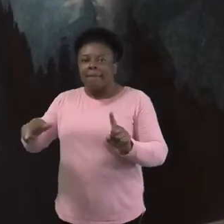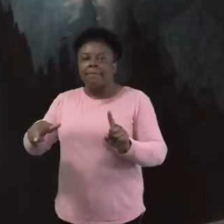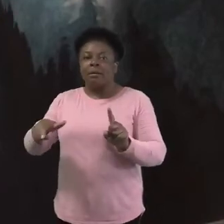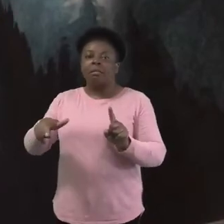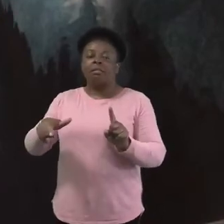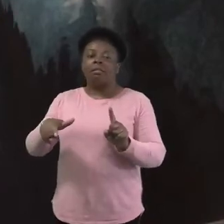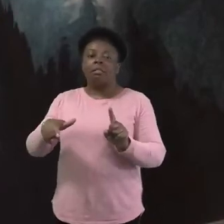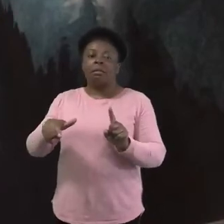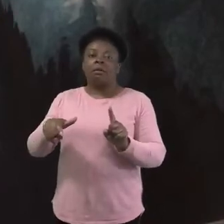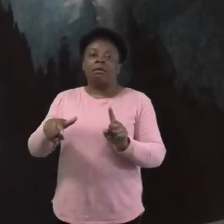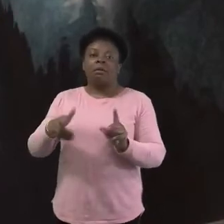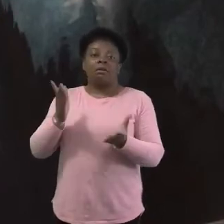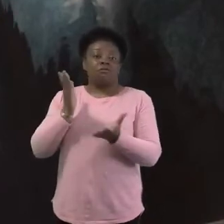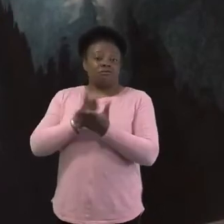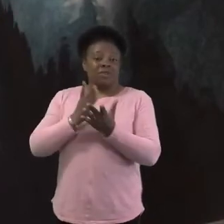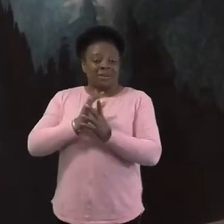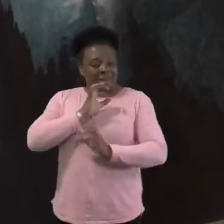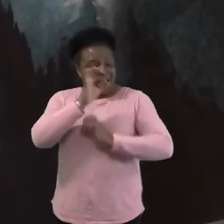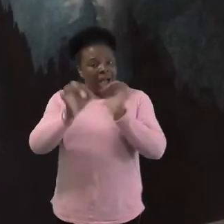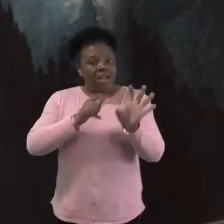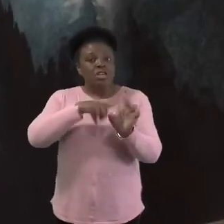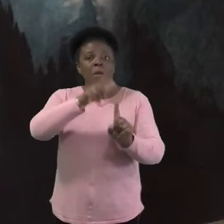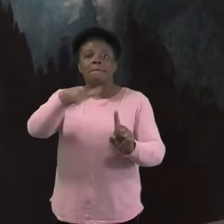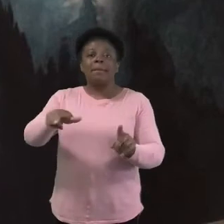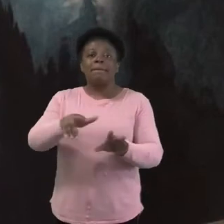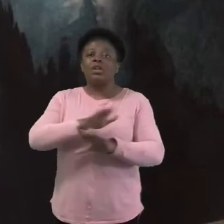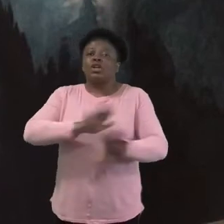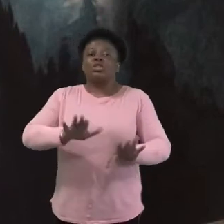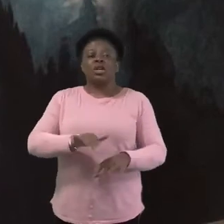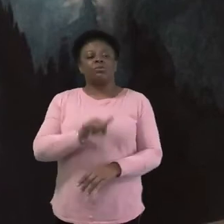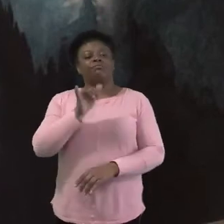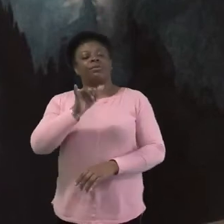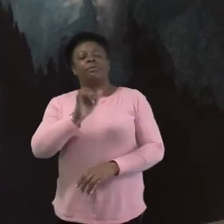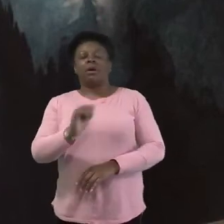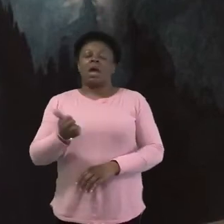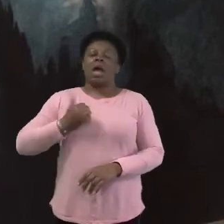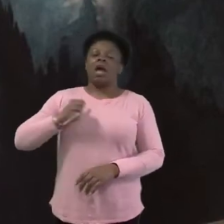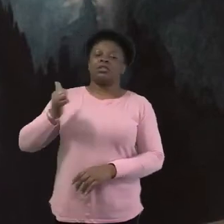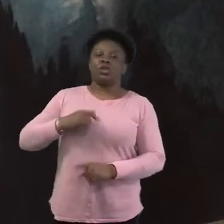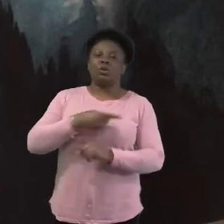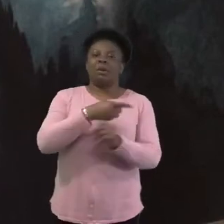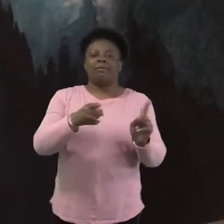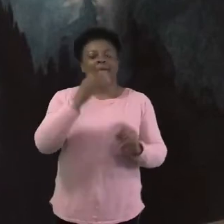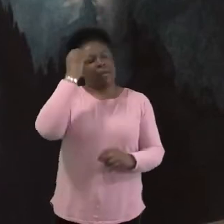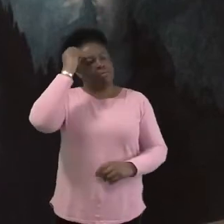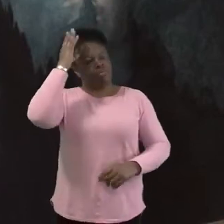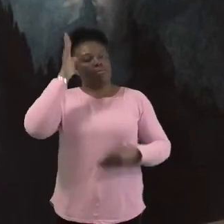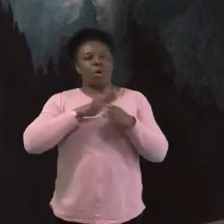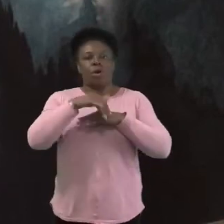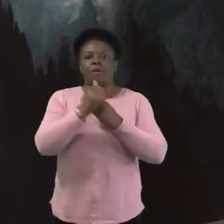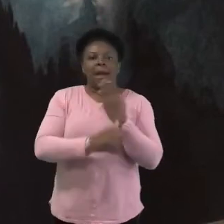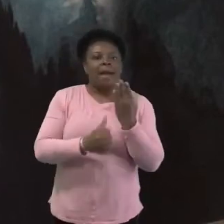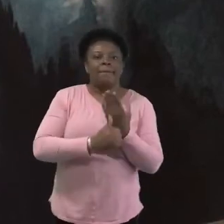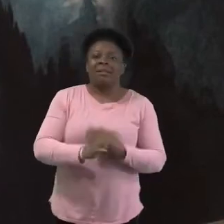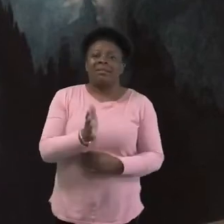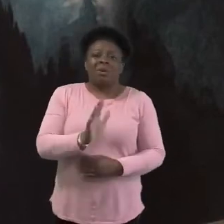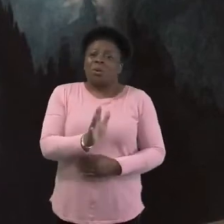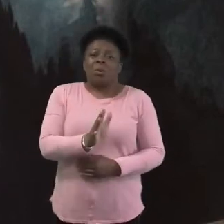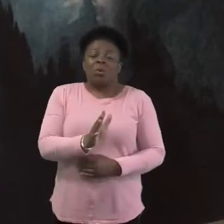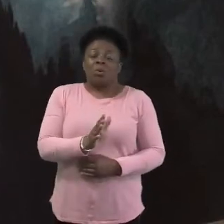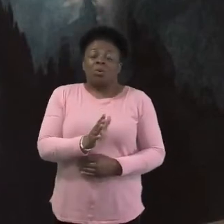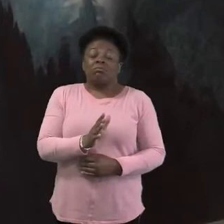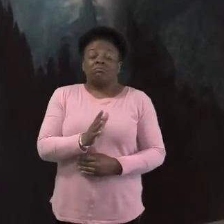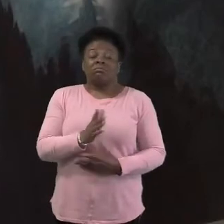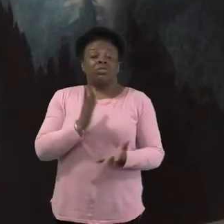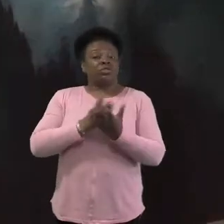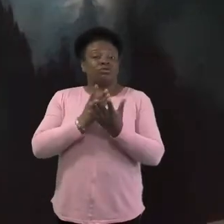questions. Always expecting or, um, being able to give the answer back to them sometimes. Uh, sometimes it's good to